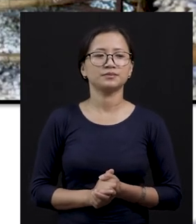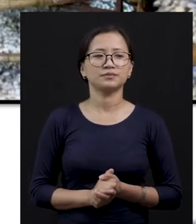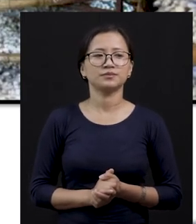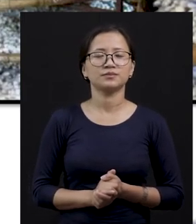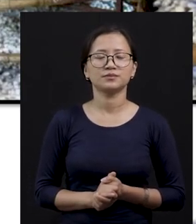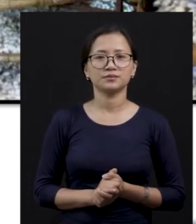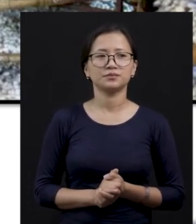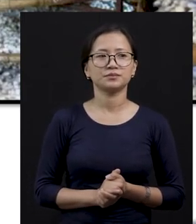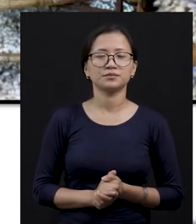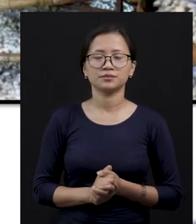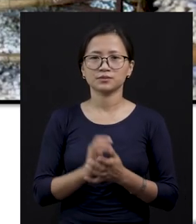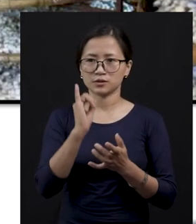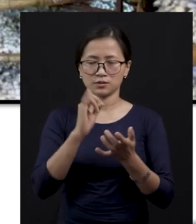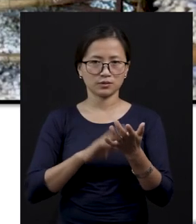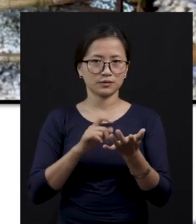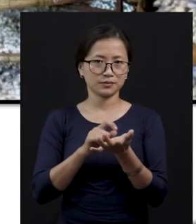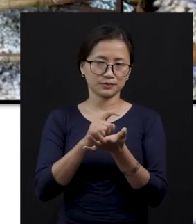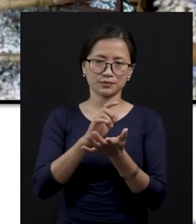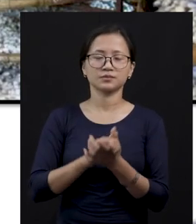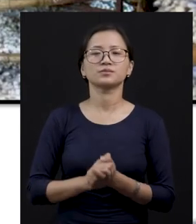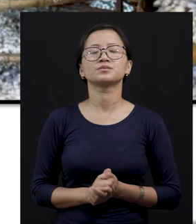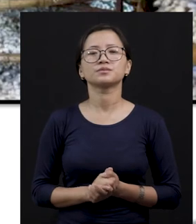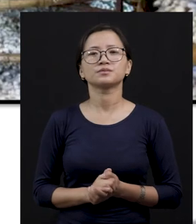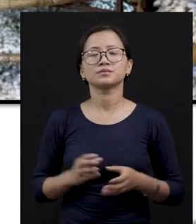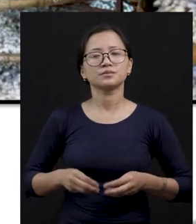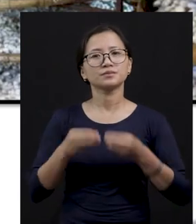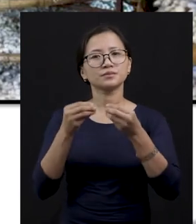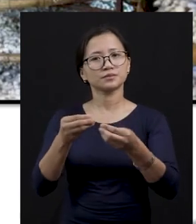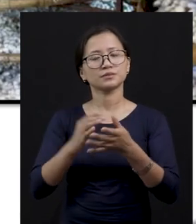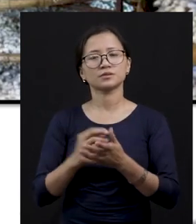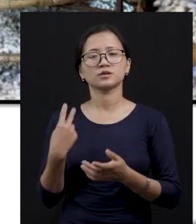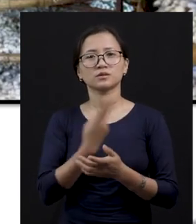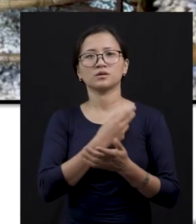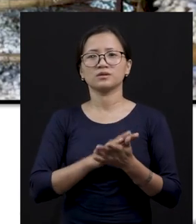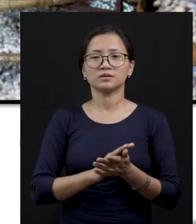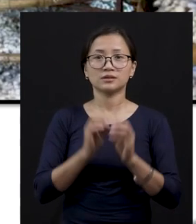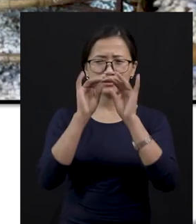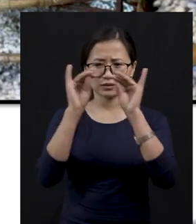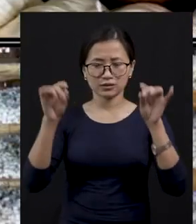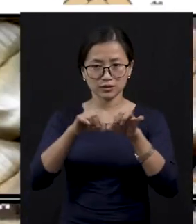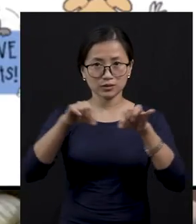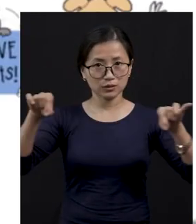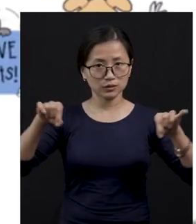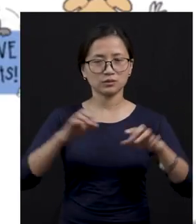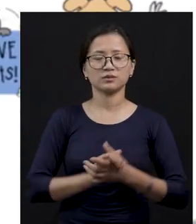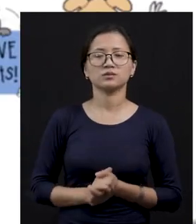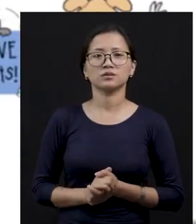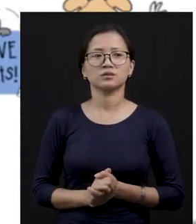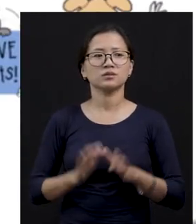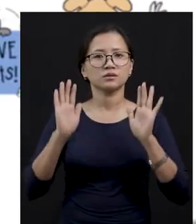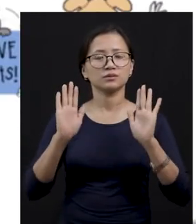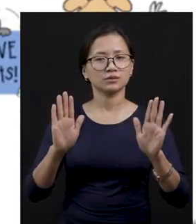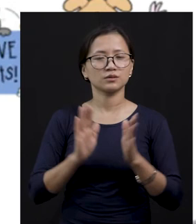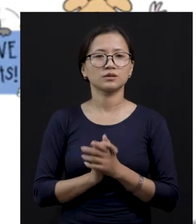So, see this insect. This insect, silkworm, gives us silk, which is woven into clothes. Then